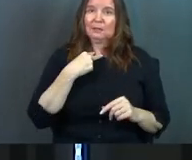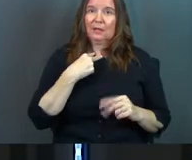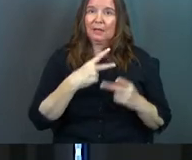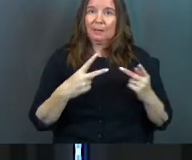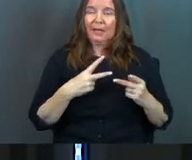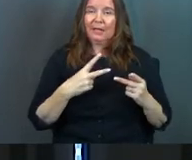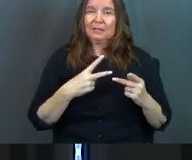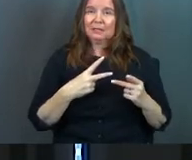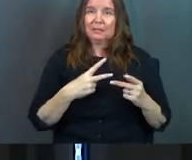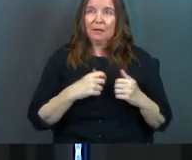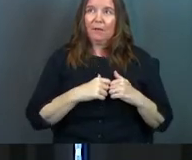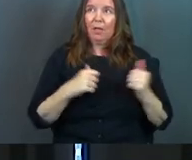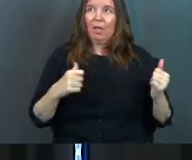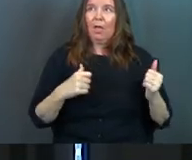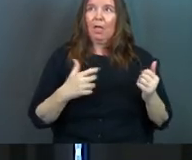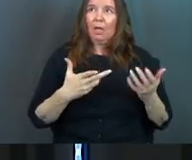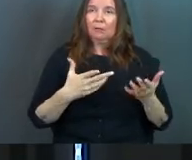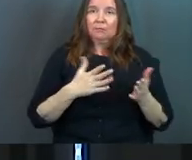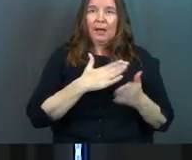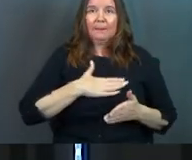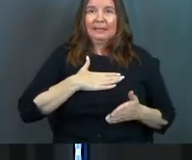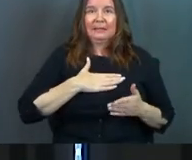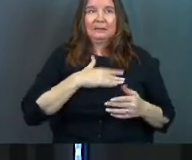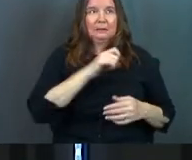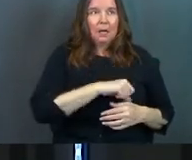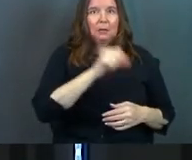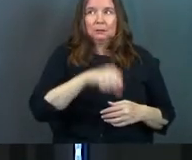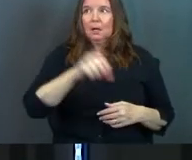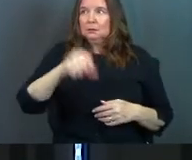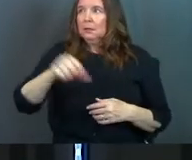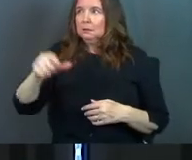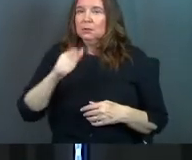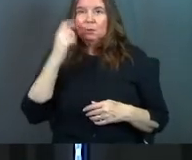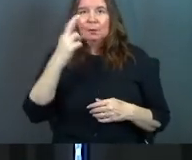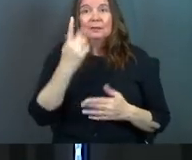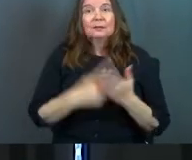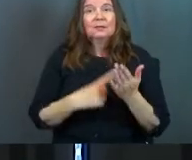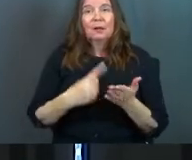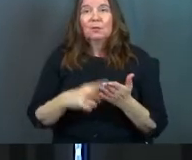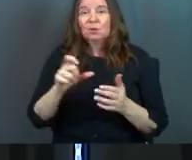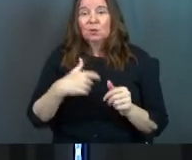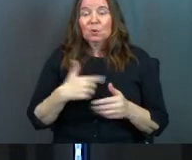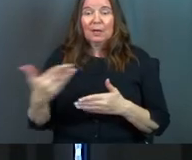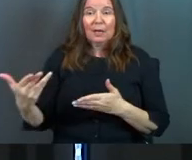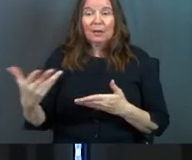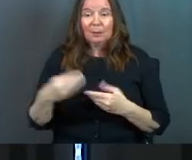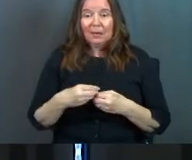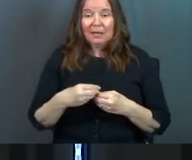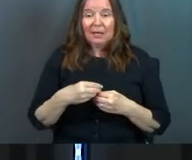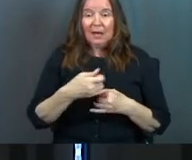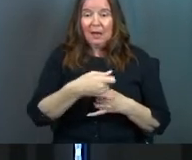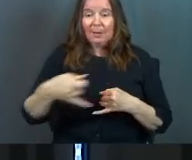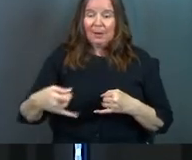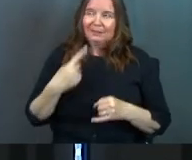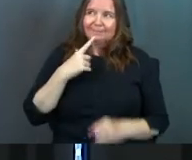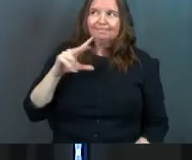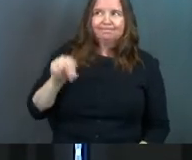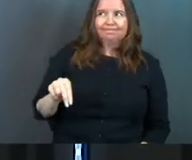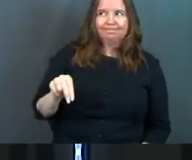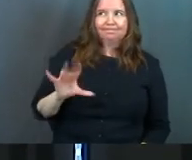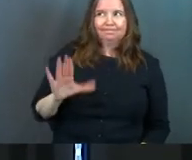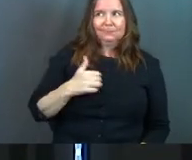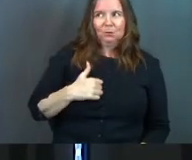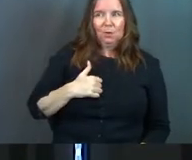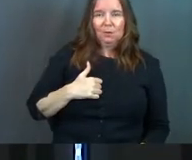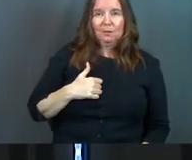in a place of Christian people-pleasing. And you didn't realize that sometimes you could bring in a boundary and get